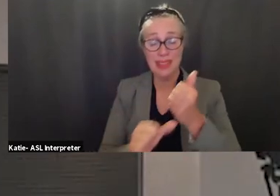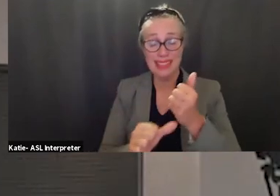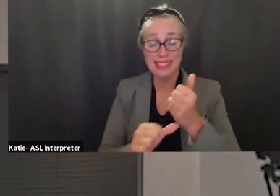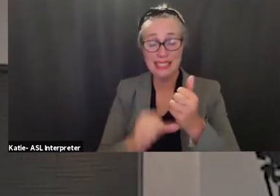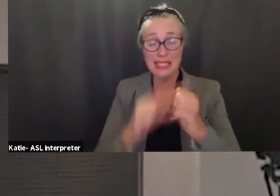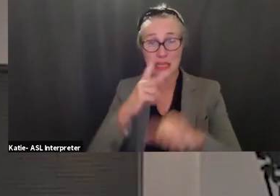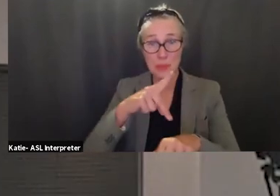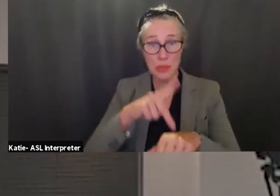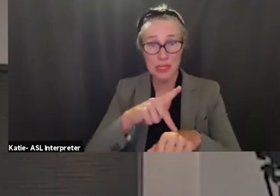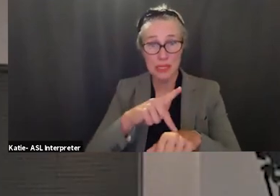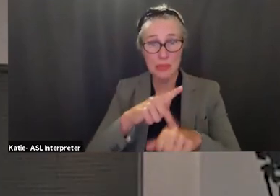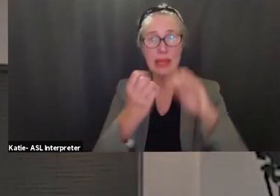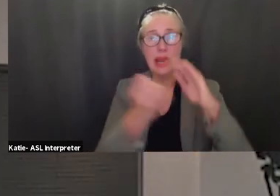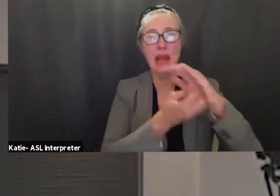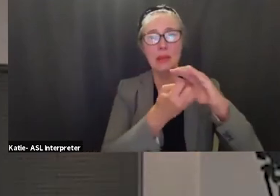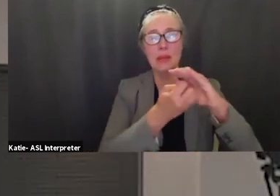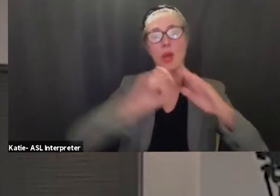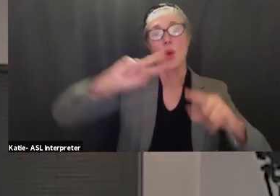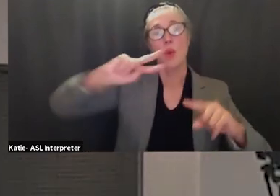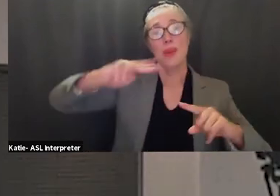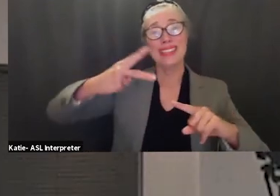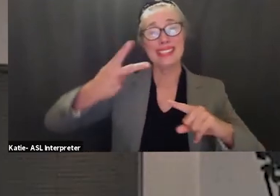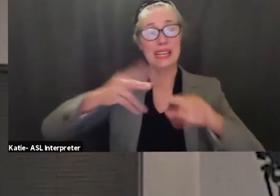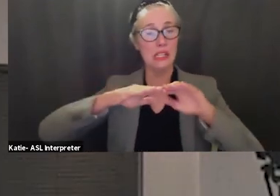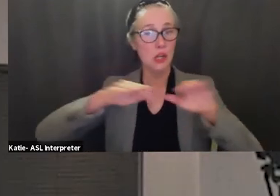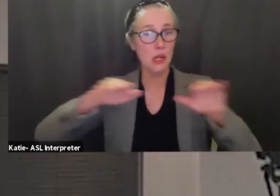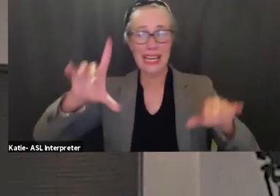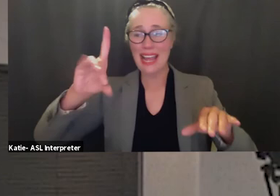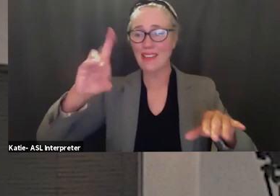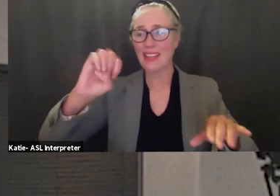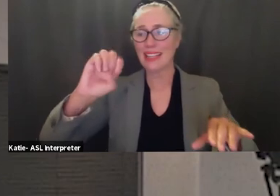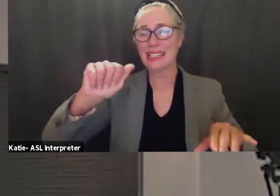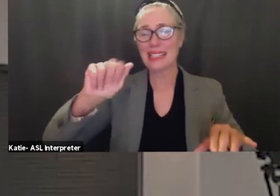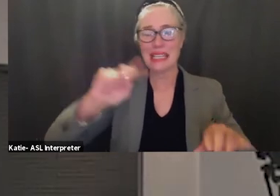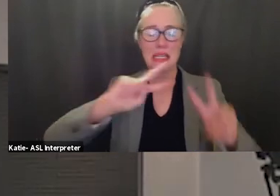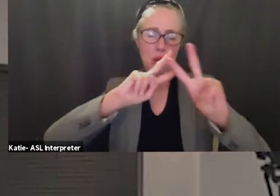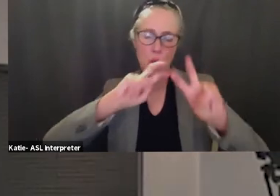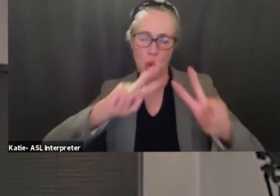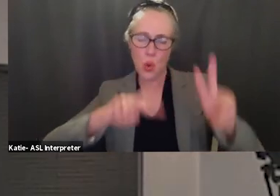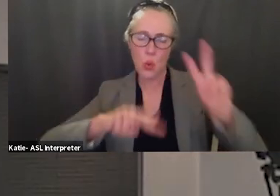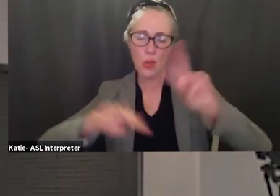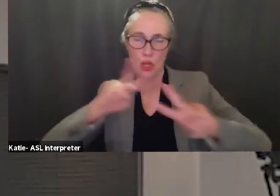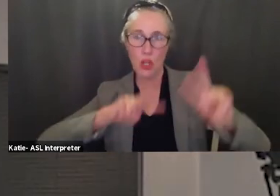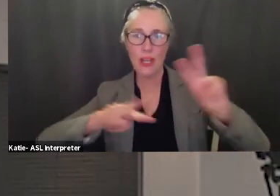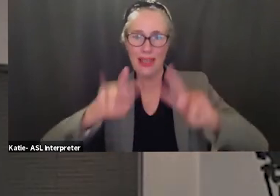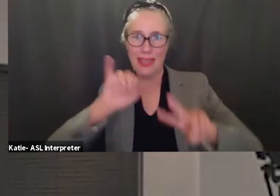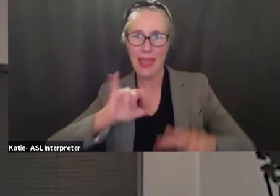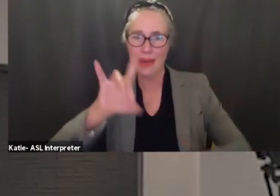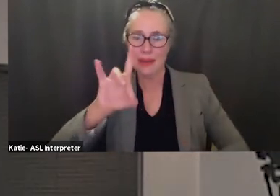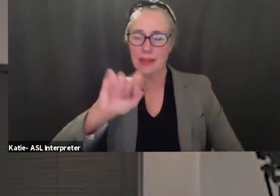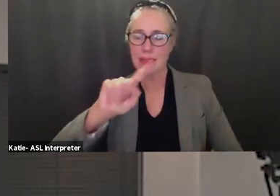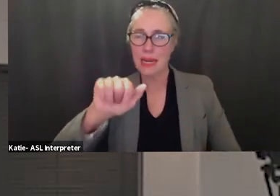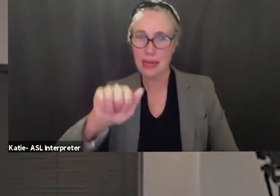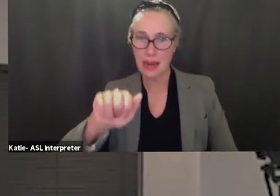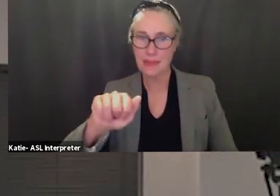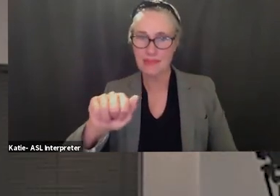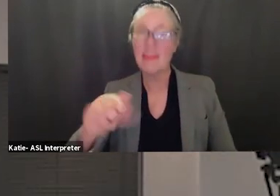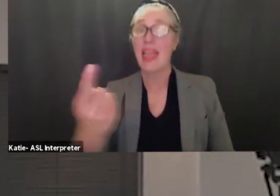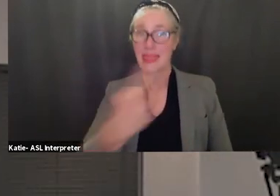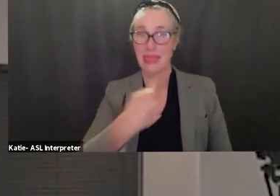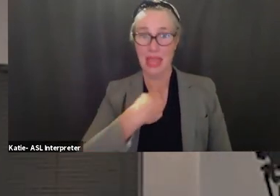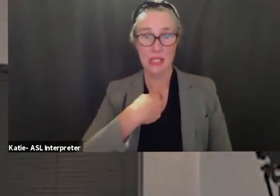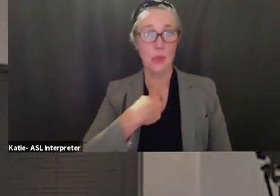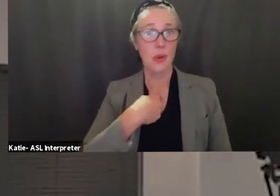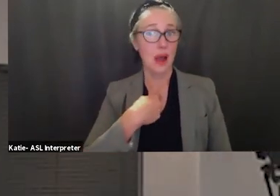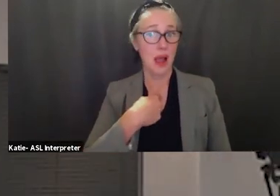our secondary deans we look at the data and so that's an area where i'm going to be very much